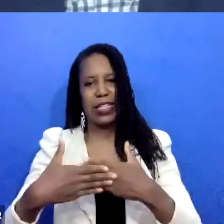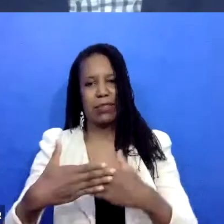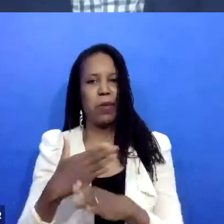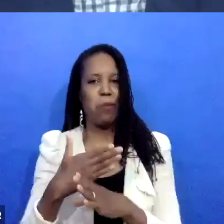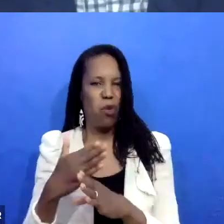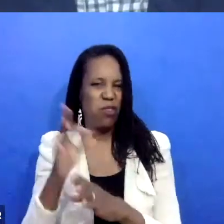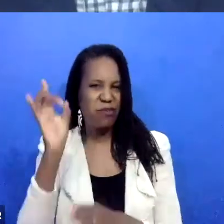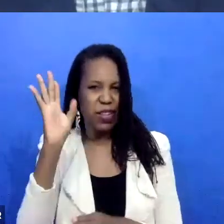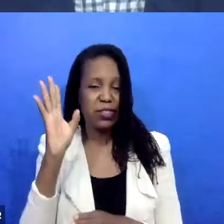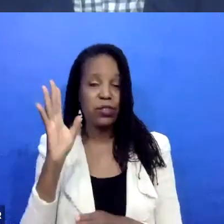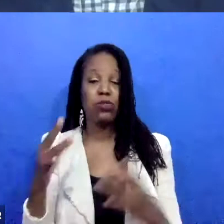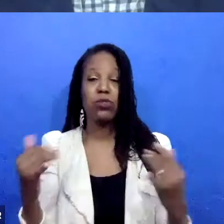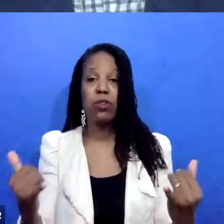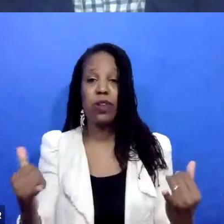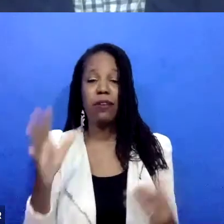in the Bay Area.